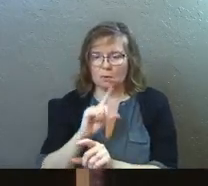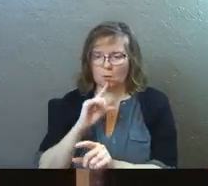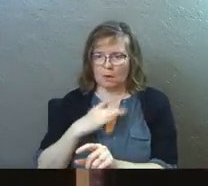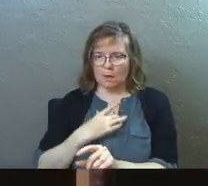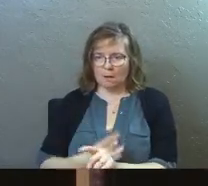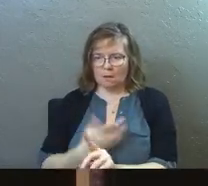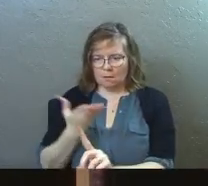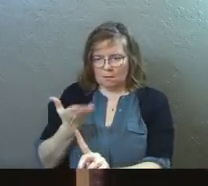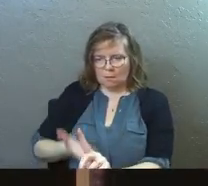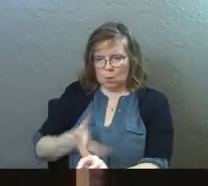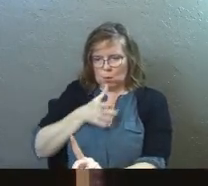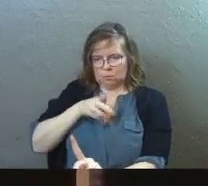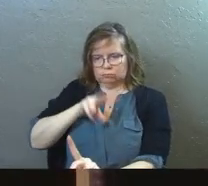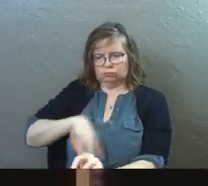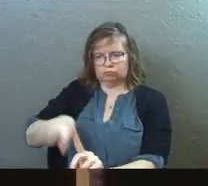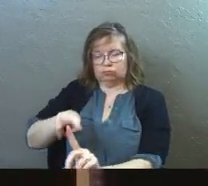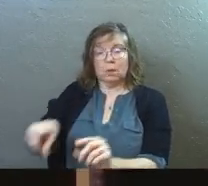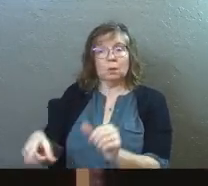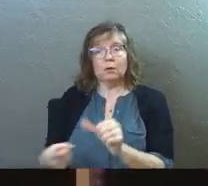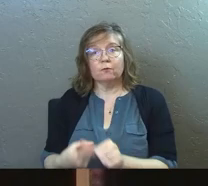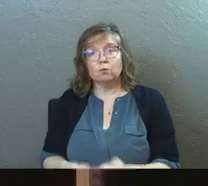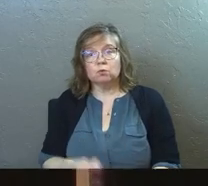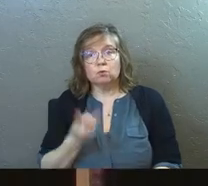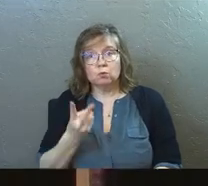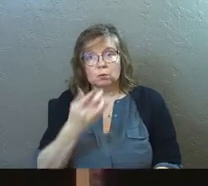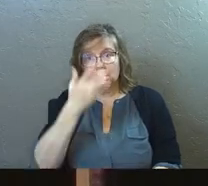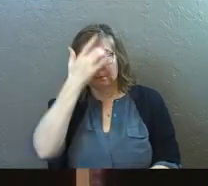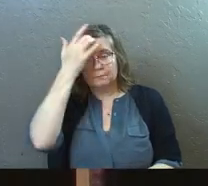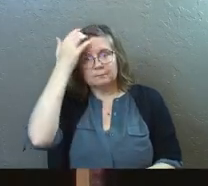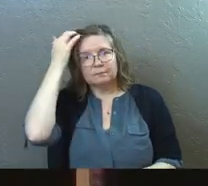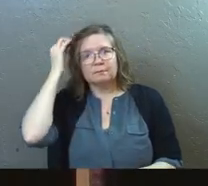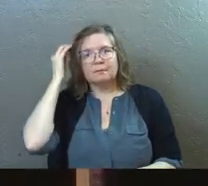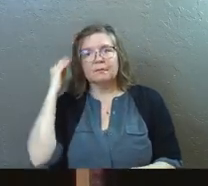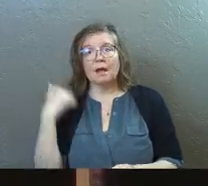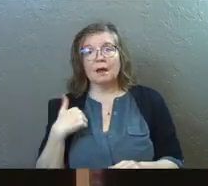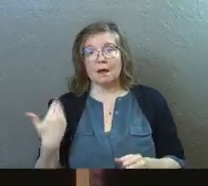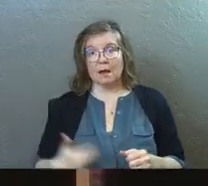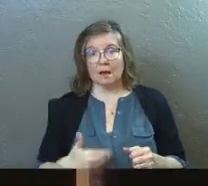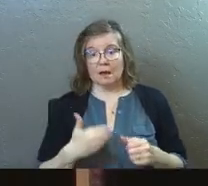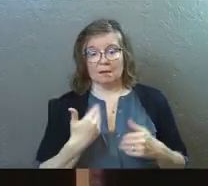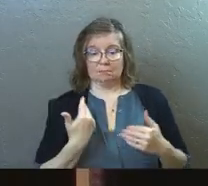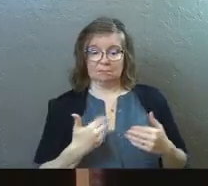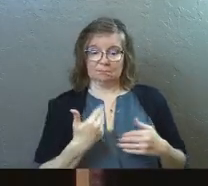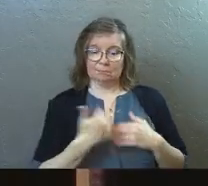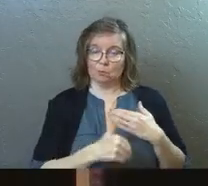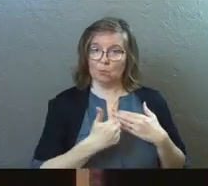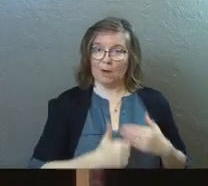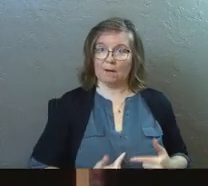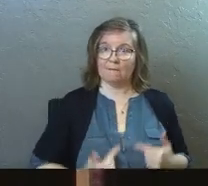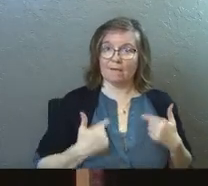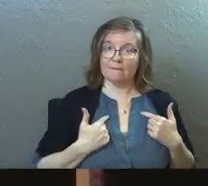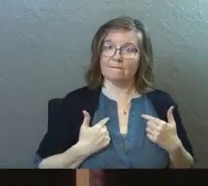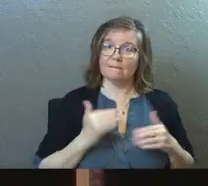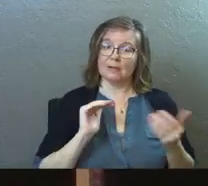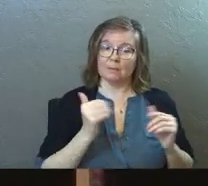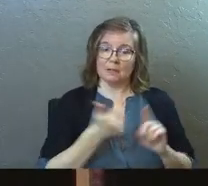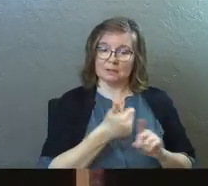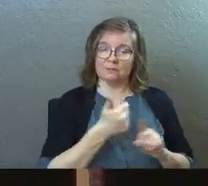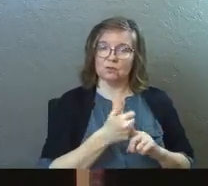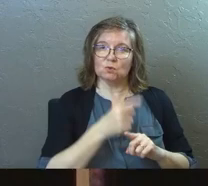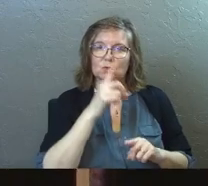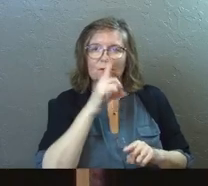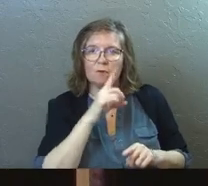he's really about. And so the first two, he said, I am the bread of life. And he compared himself to